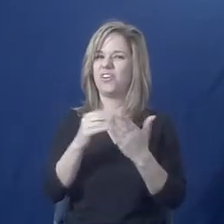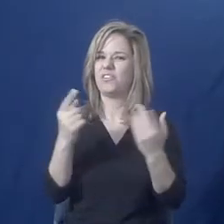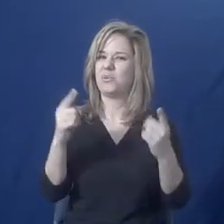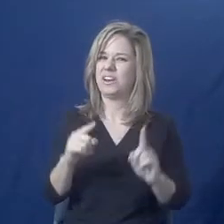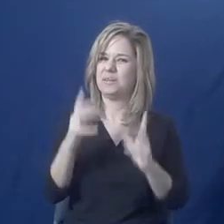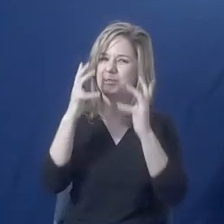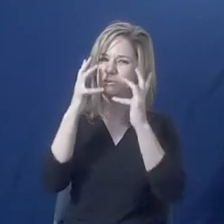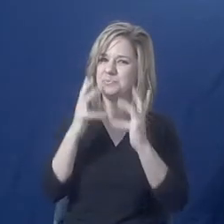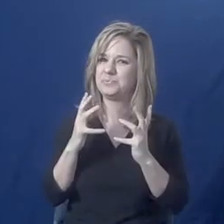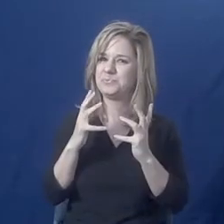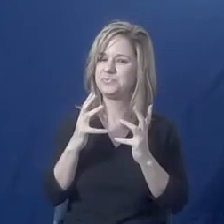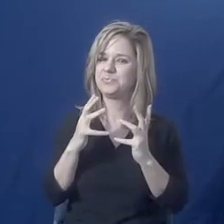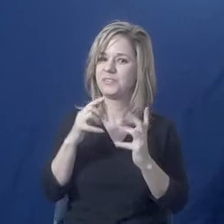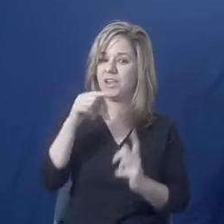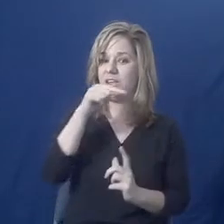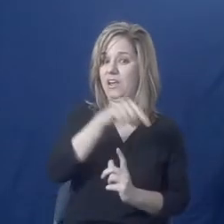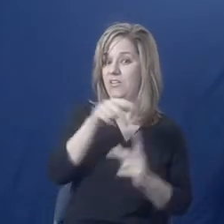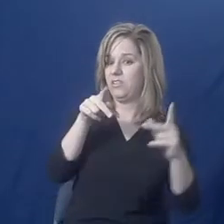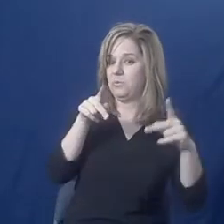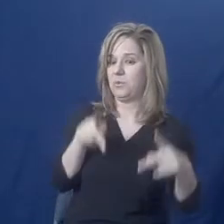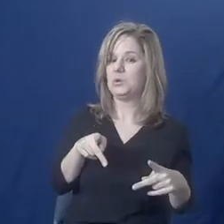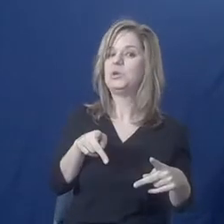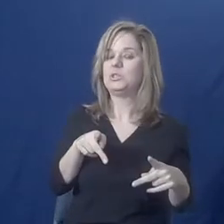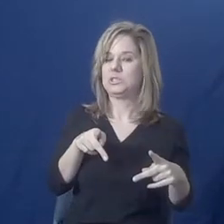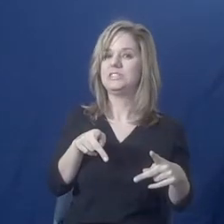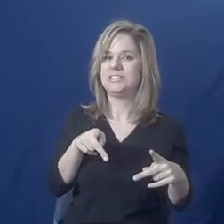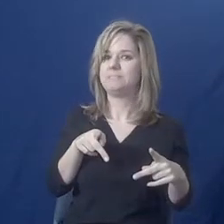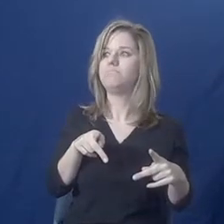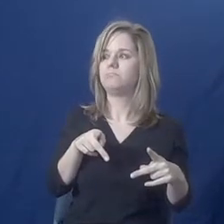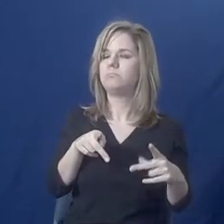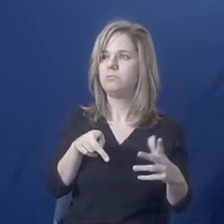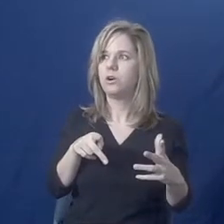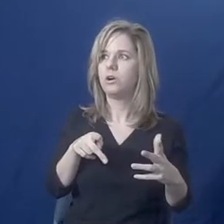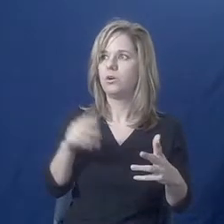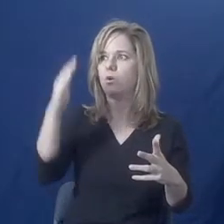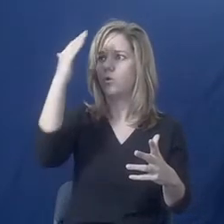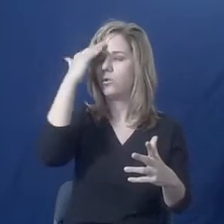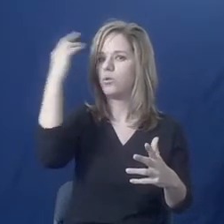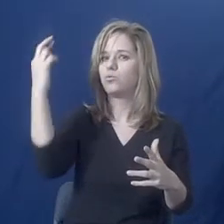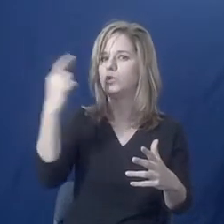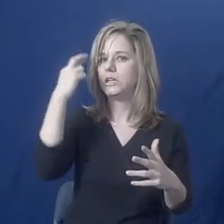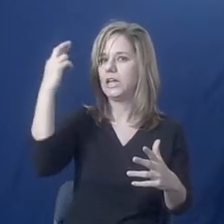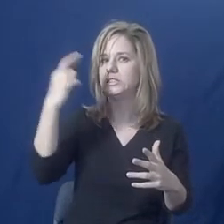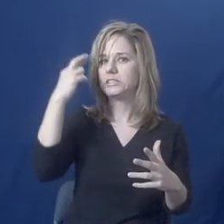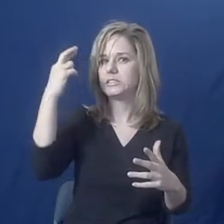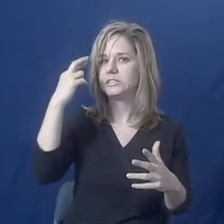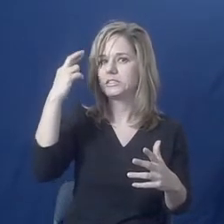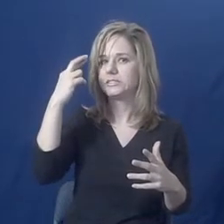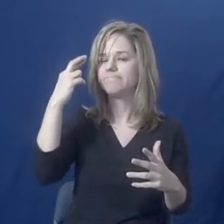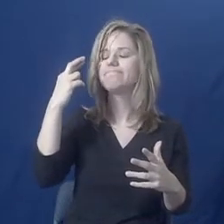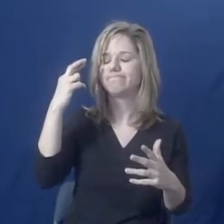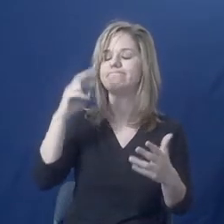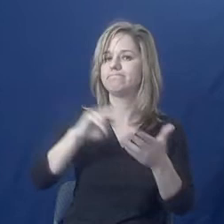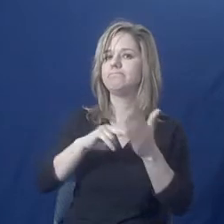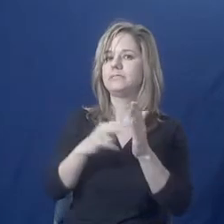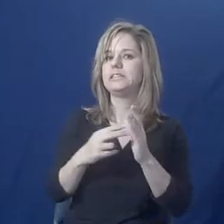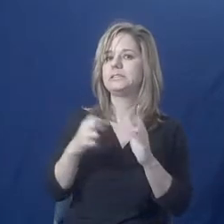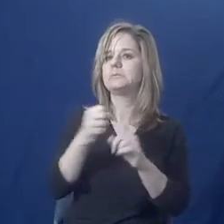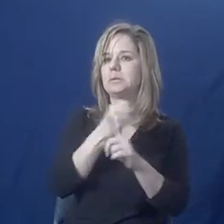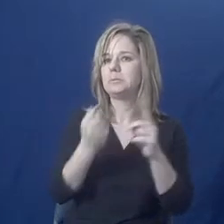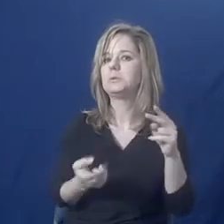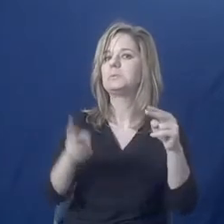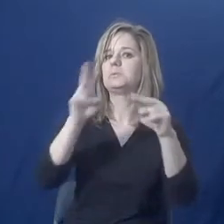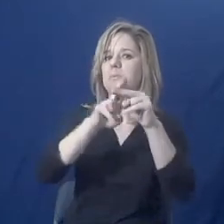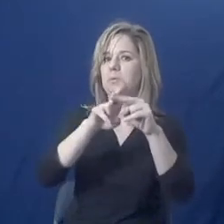lot of times is the person who is doing the abusing becomes aware of it and the abuse increases.